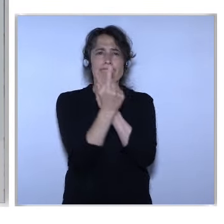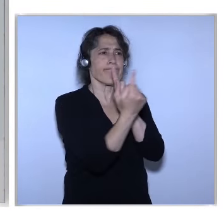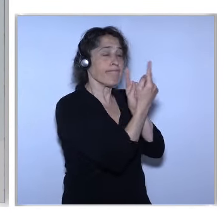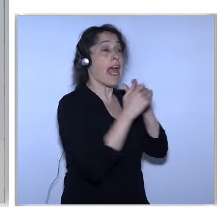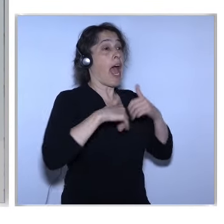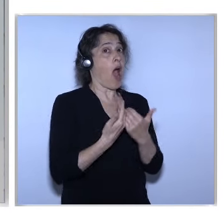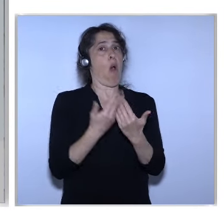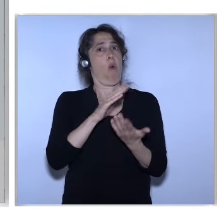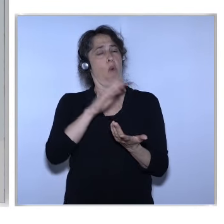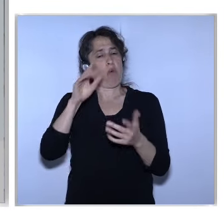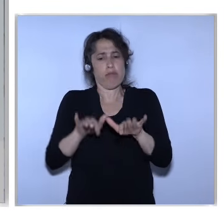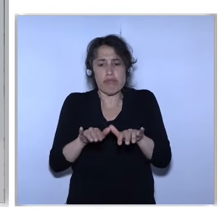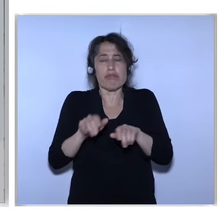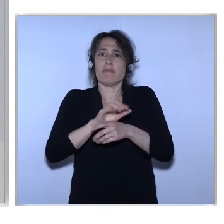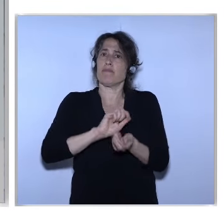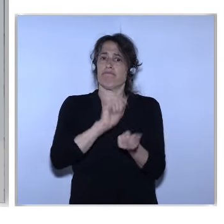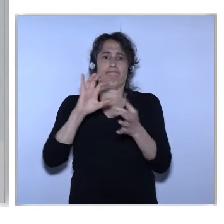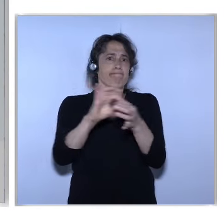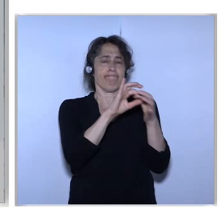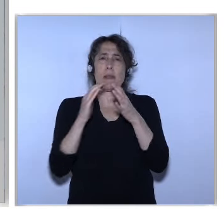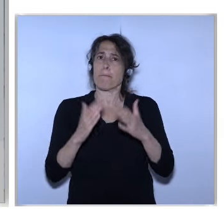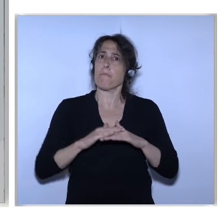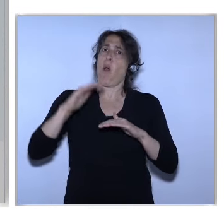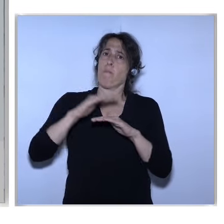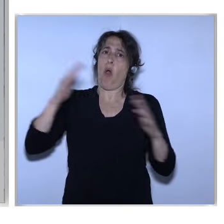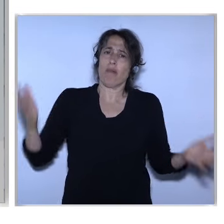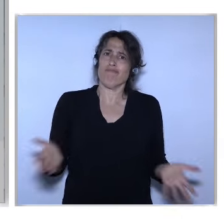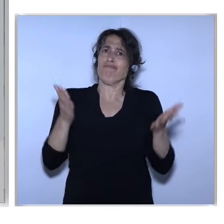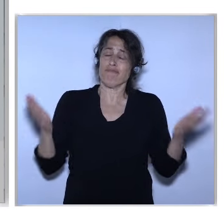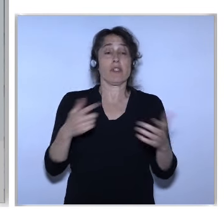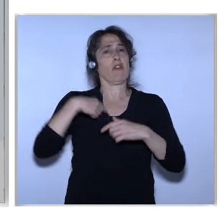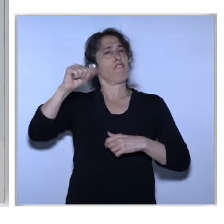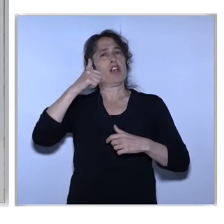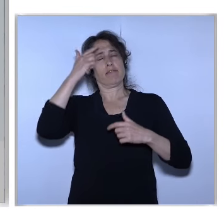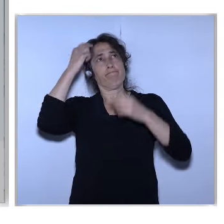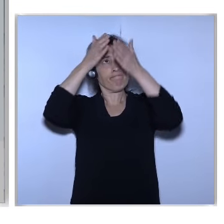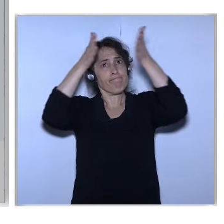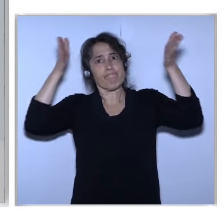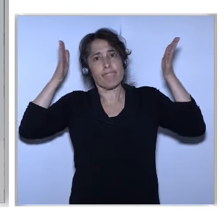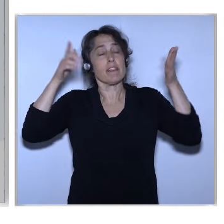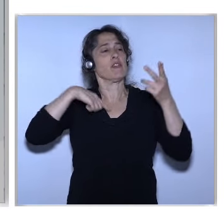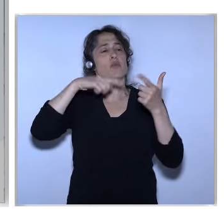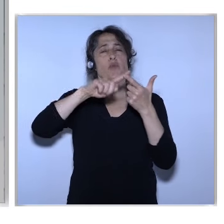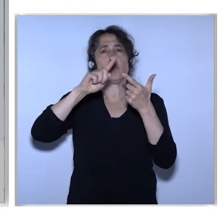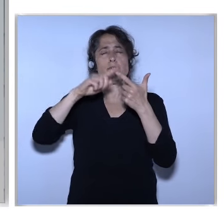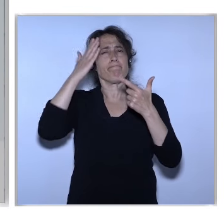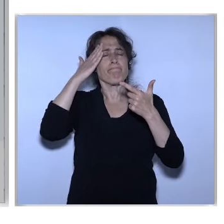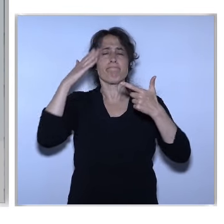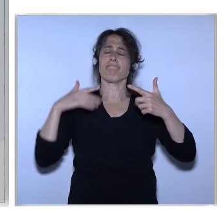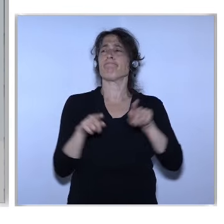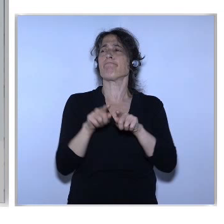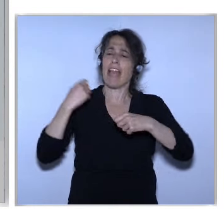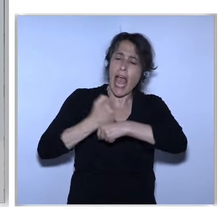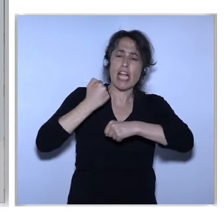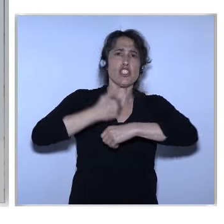To come We went To concrete Action Plans Kind of Eight Action Fronts For